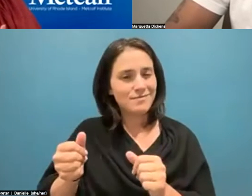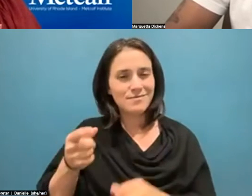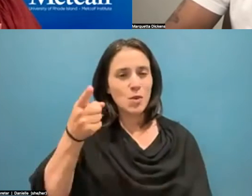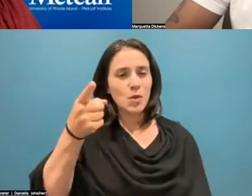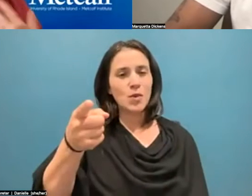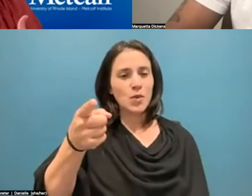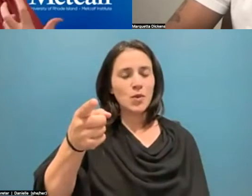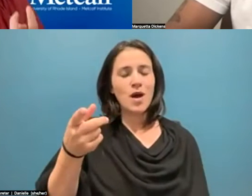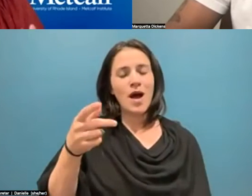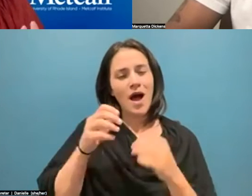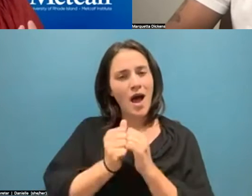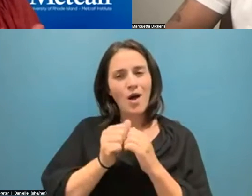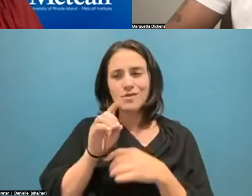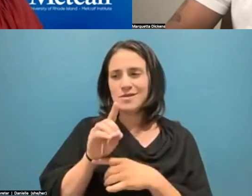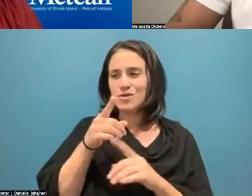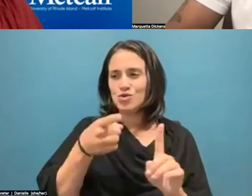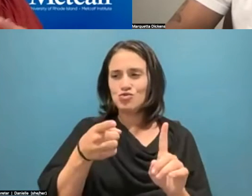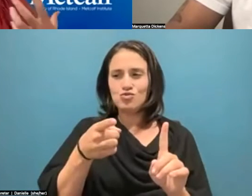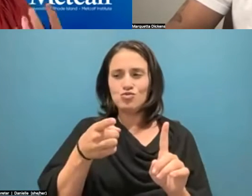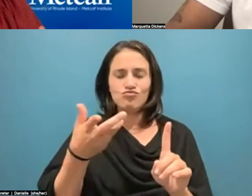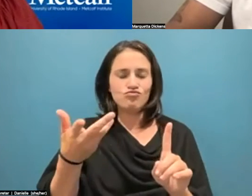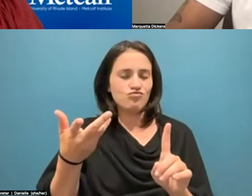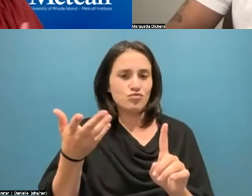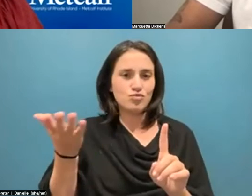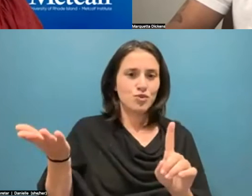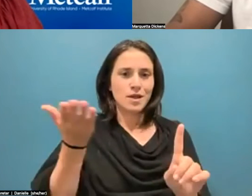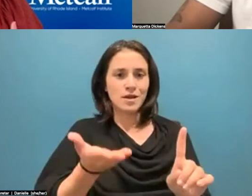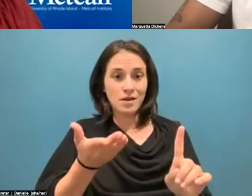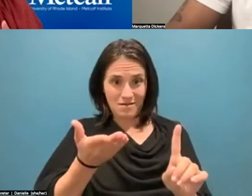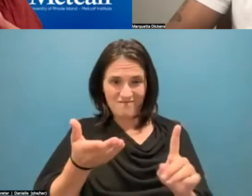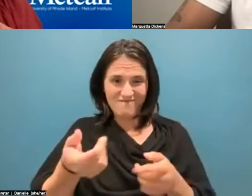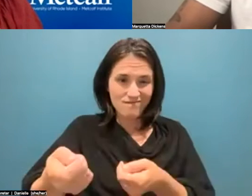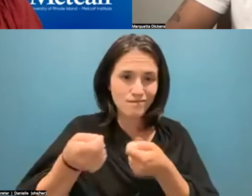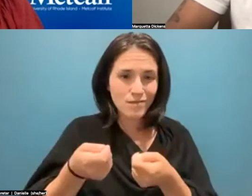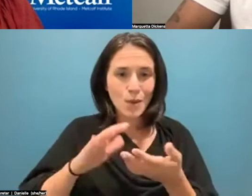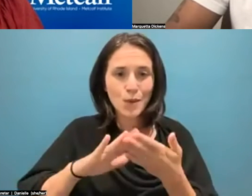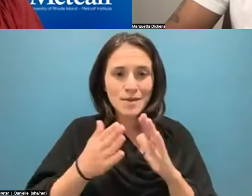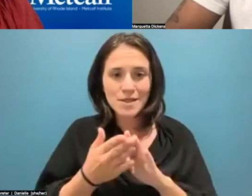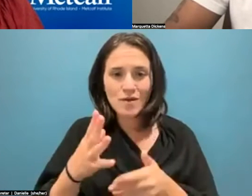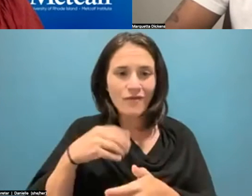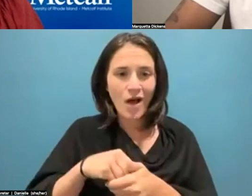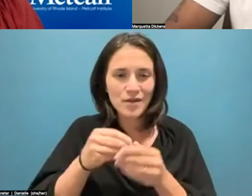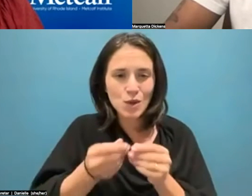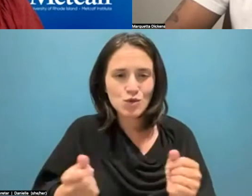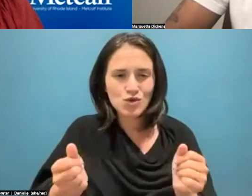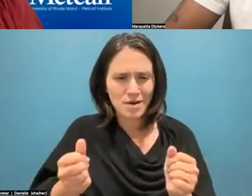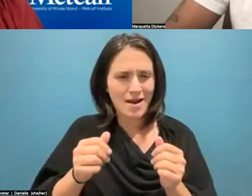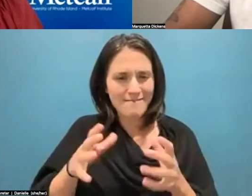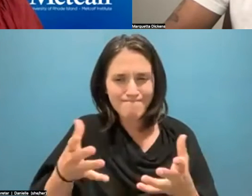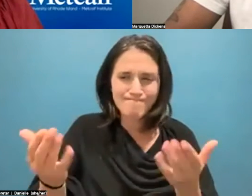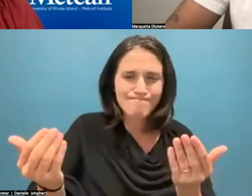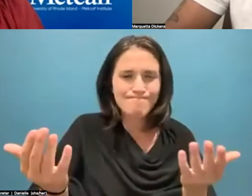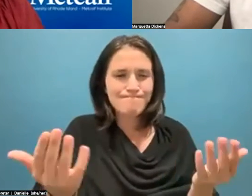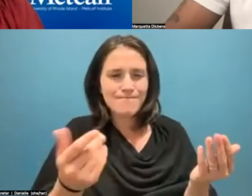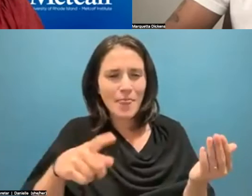or did you even need to bring the community into this and really get them to ground themselves